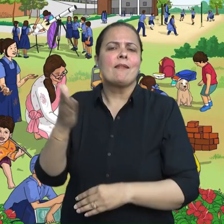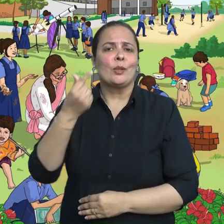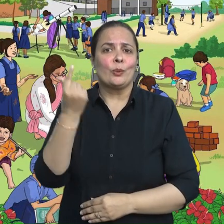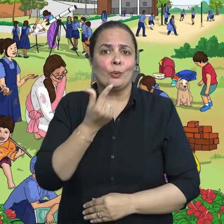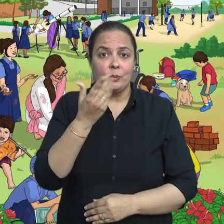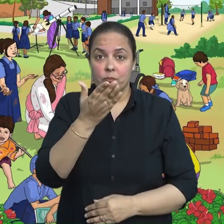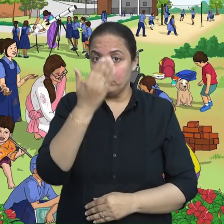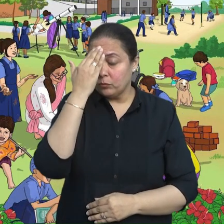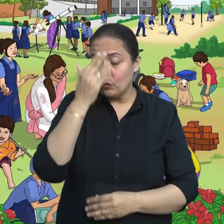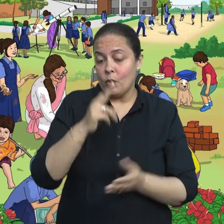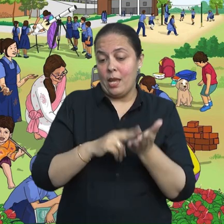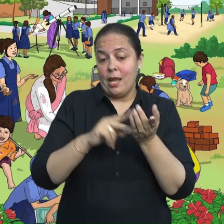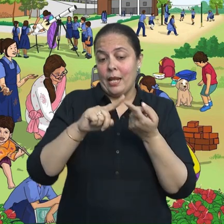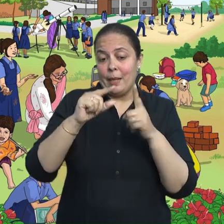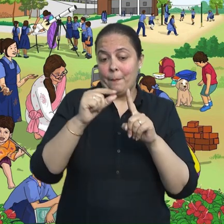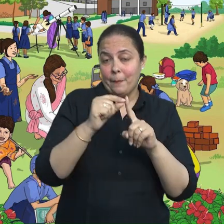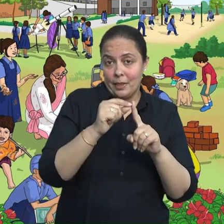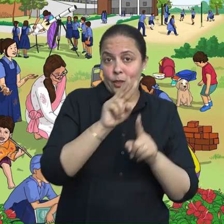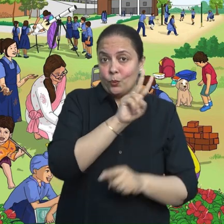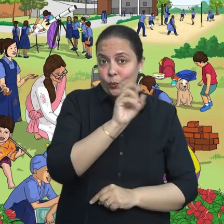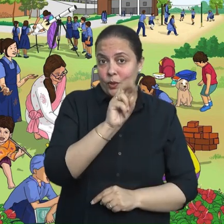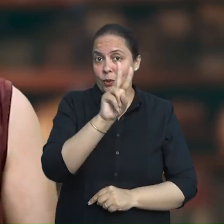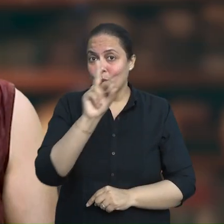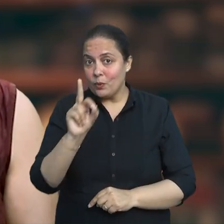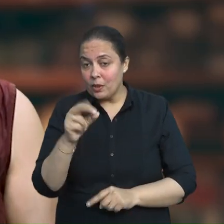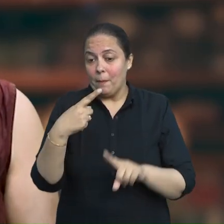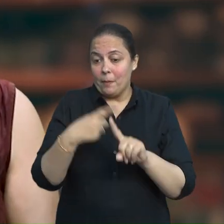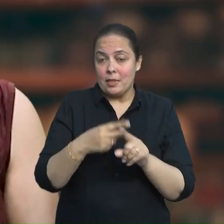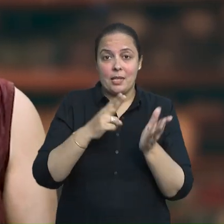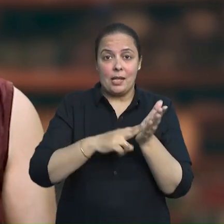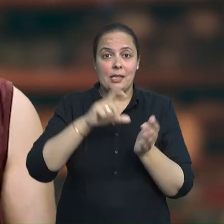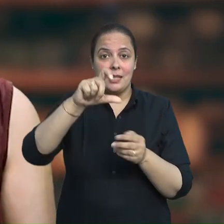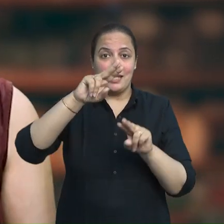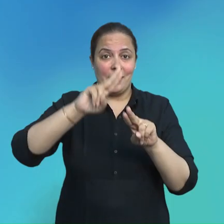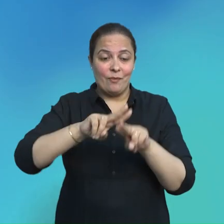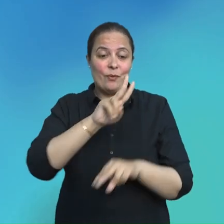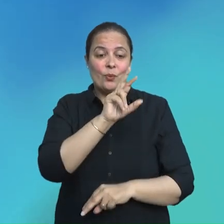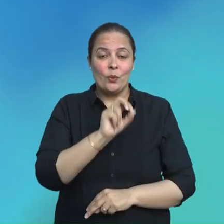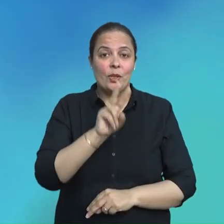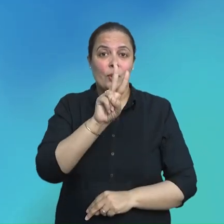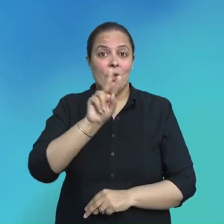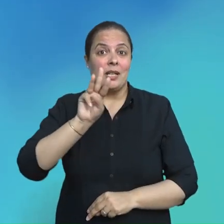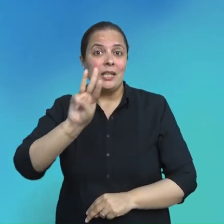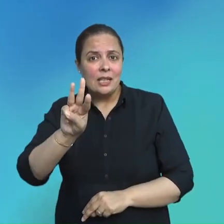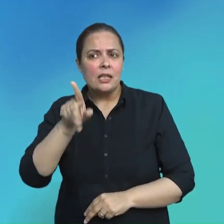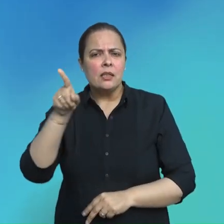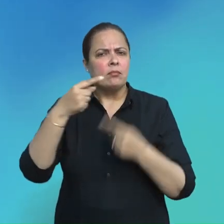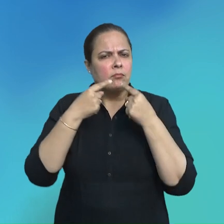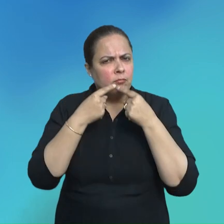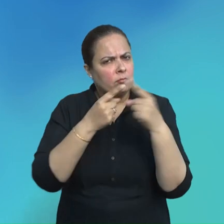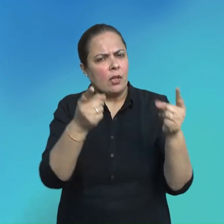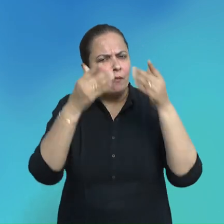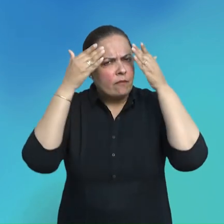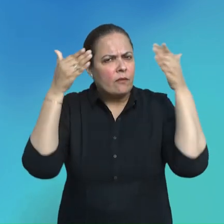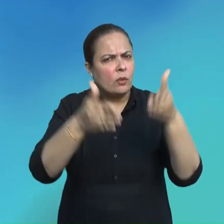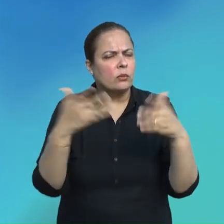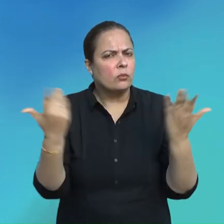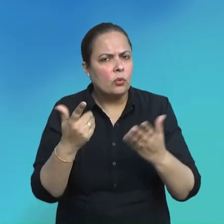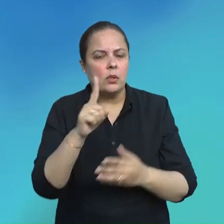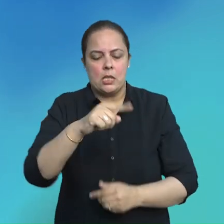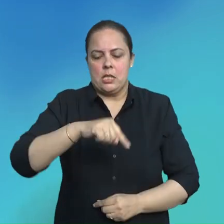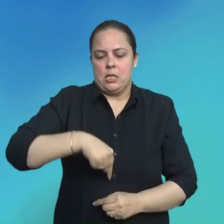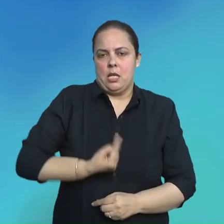2020 and the NCF 23 also focus on self-learning, self-assessment